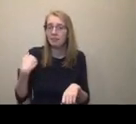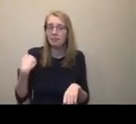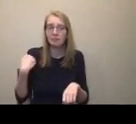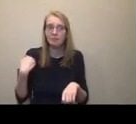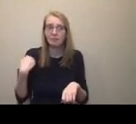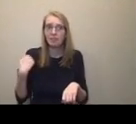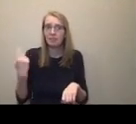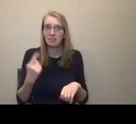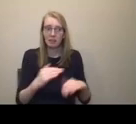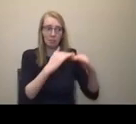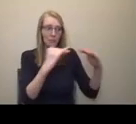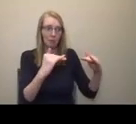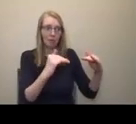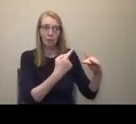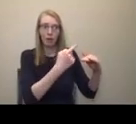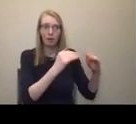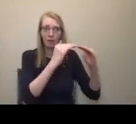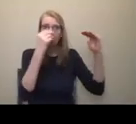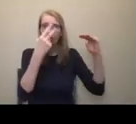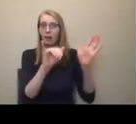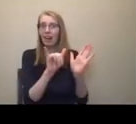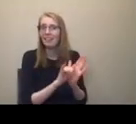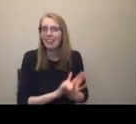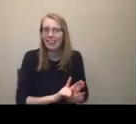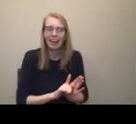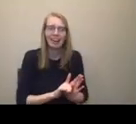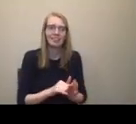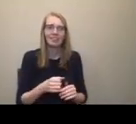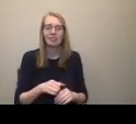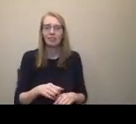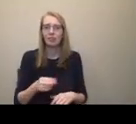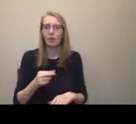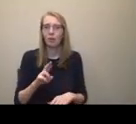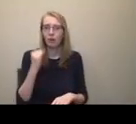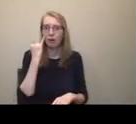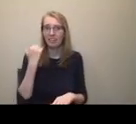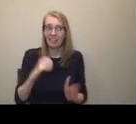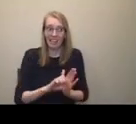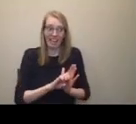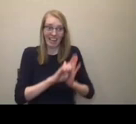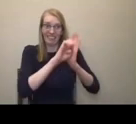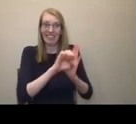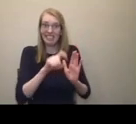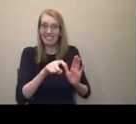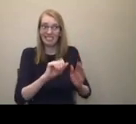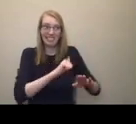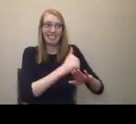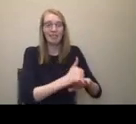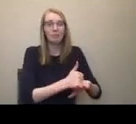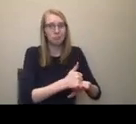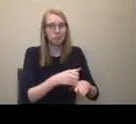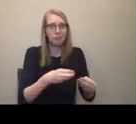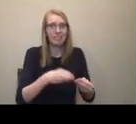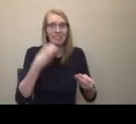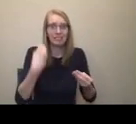for the numbers, that that's a high cost investment. But if you can have those kind of those, that's what spoken descriptors are, you know, when you're crossing